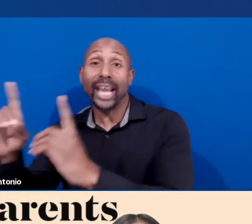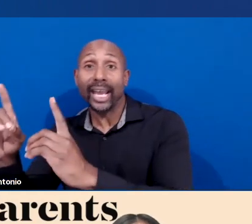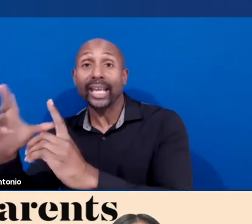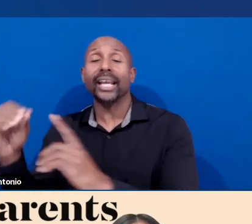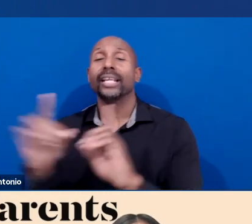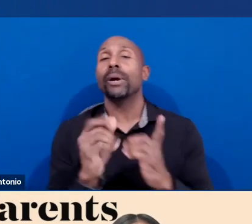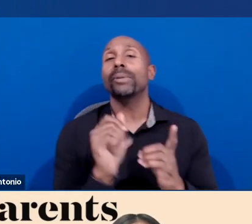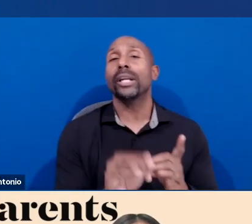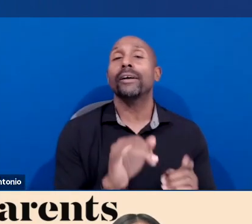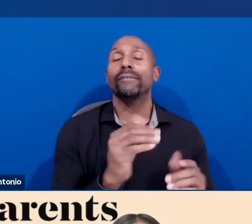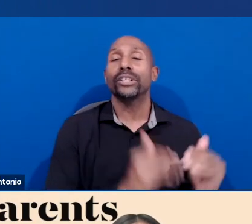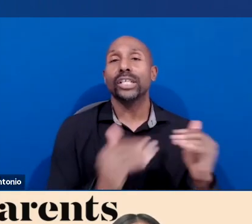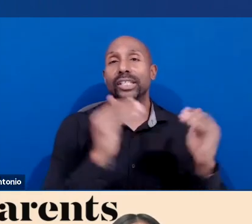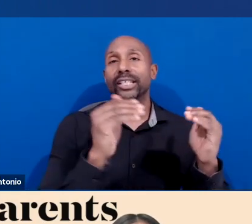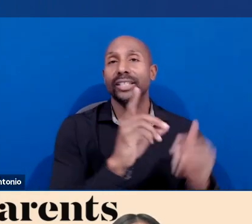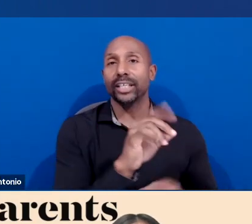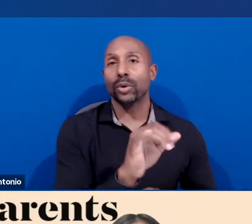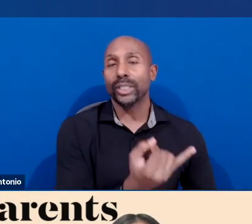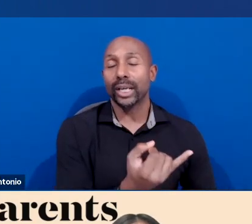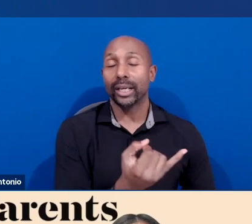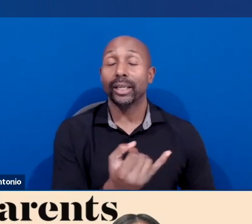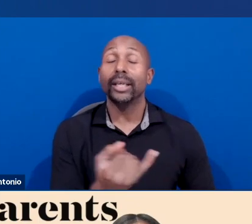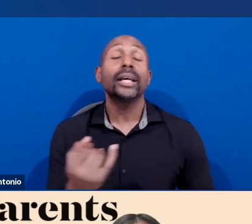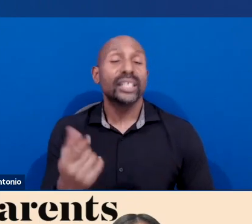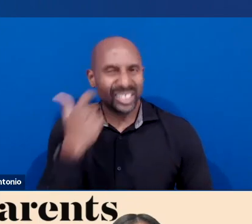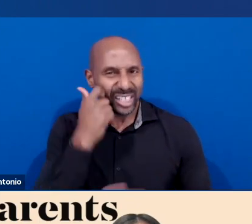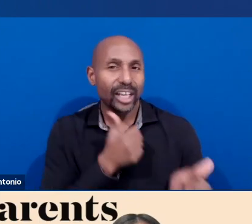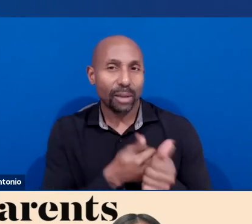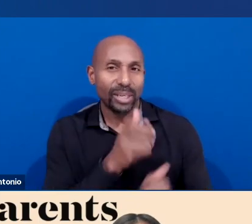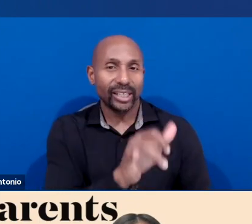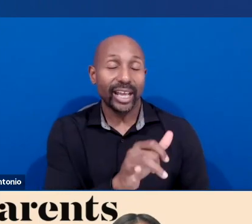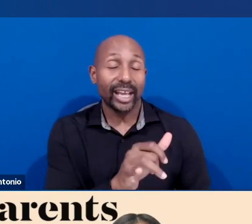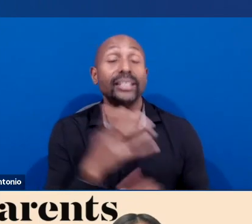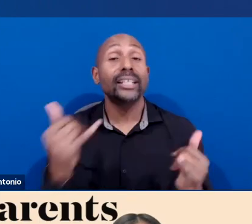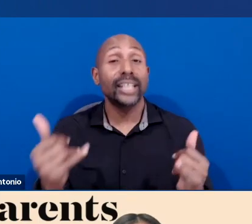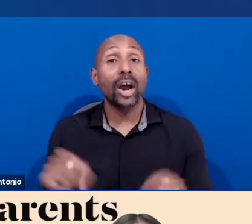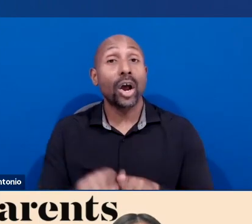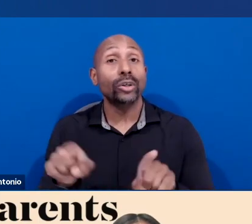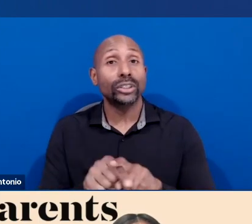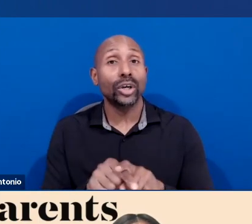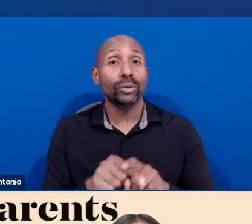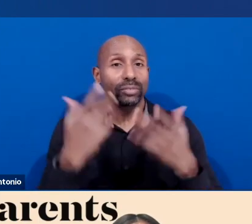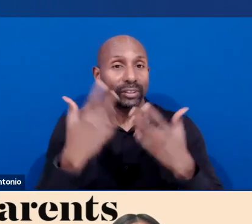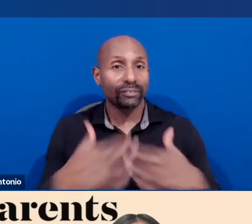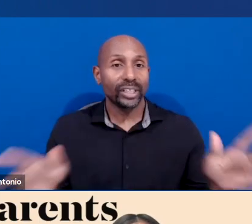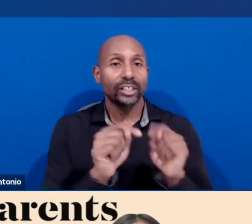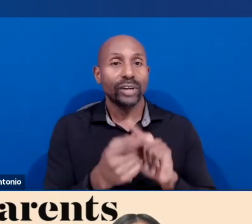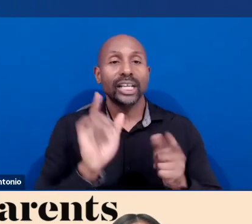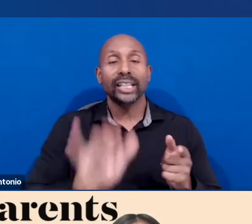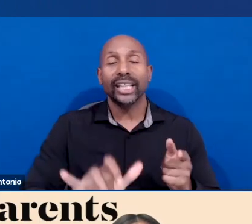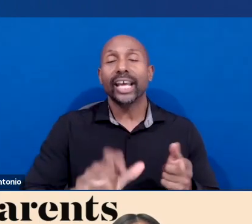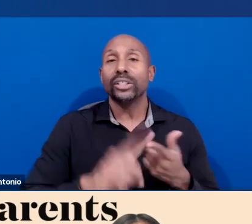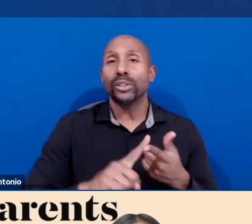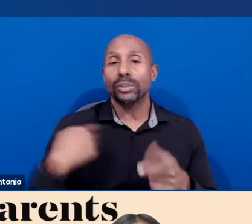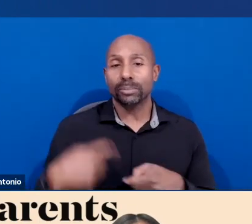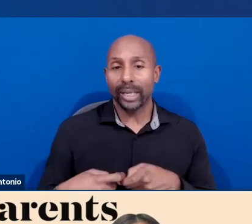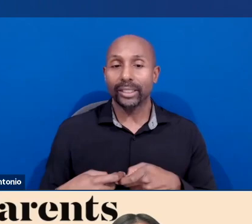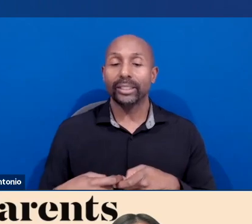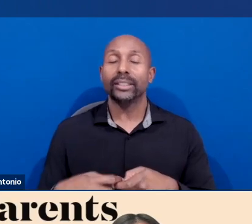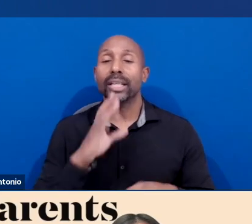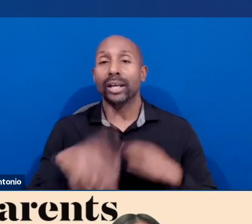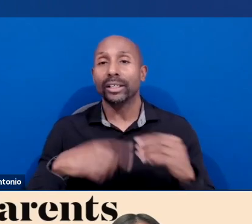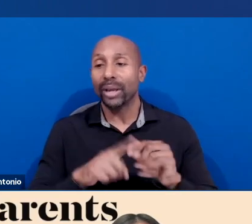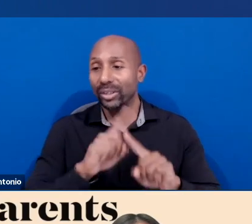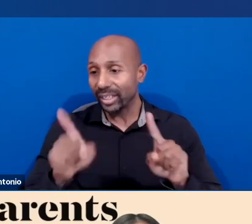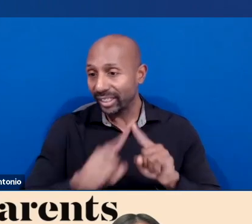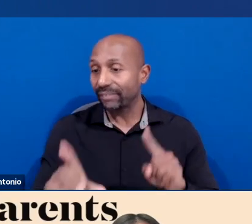and is now available in Spanish. It includes basic information about types of drug use, including vaping,